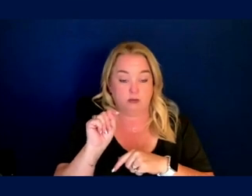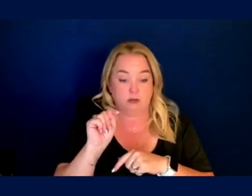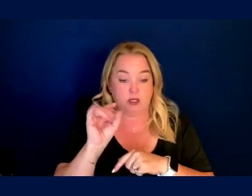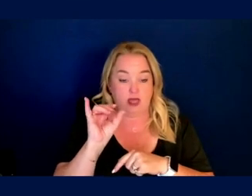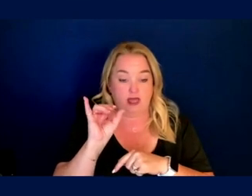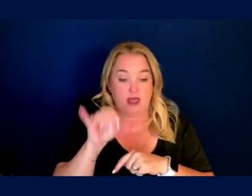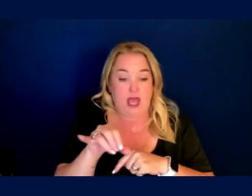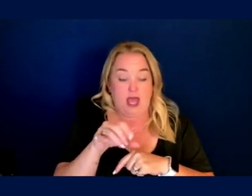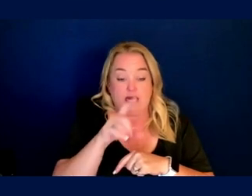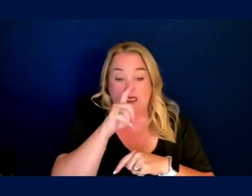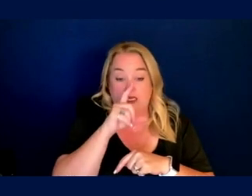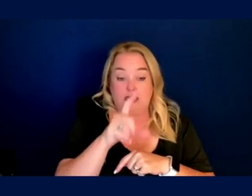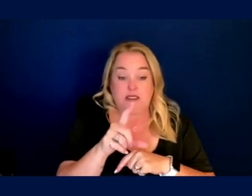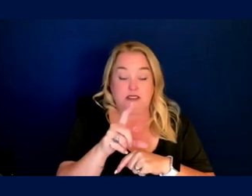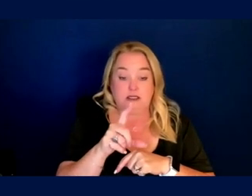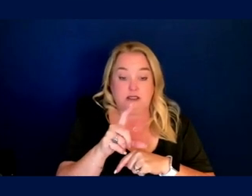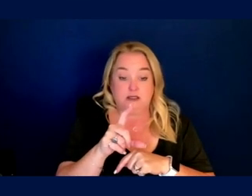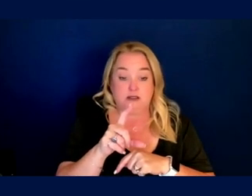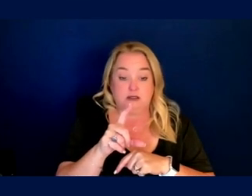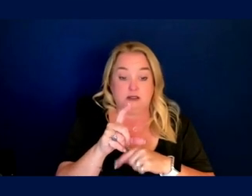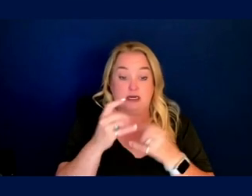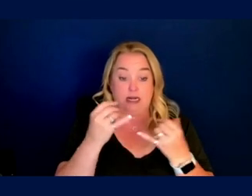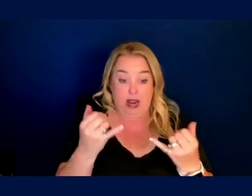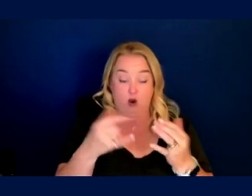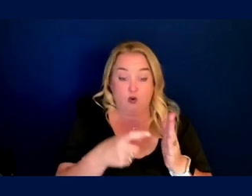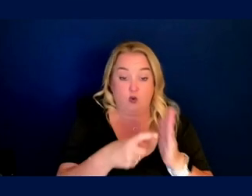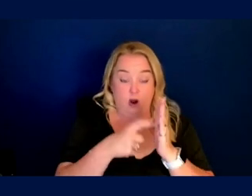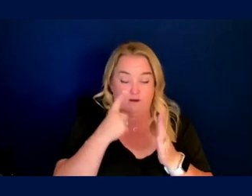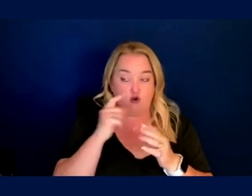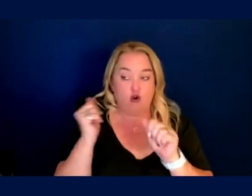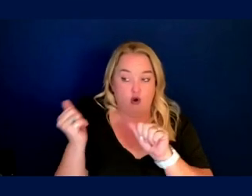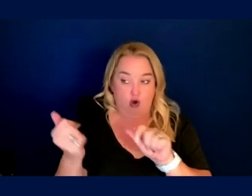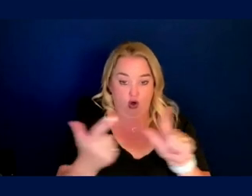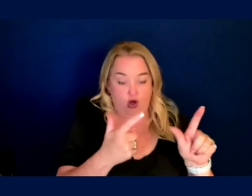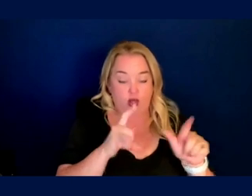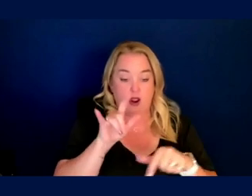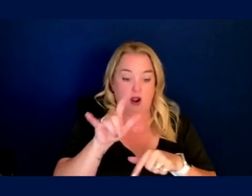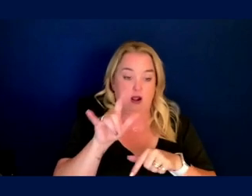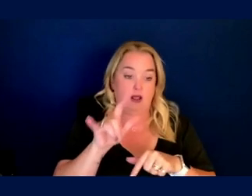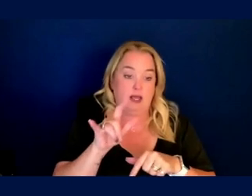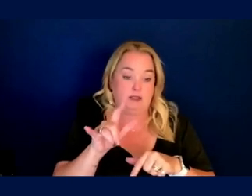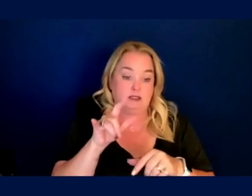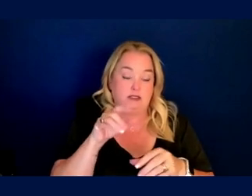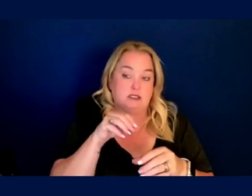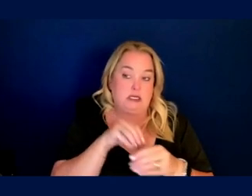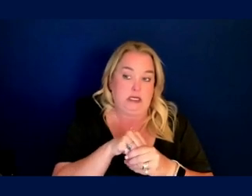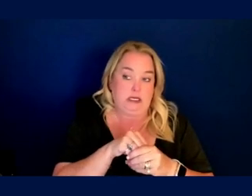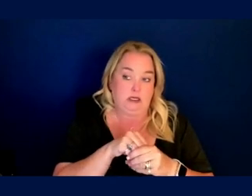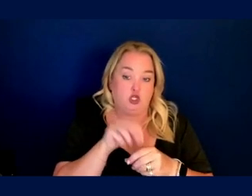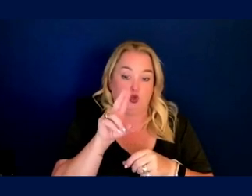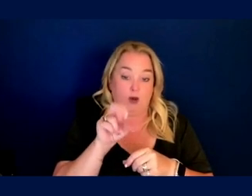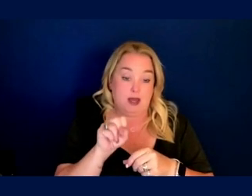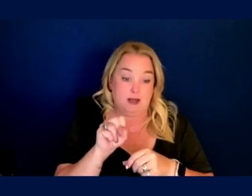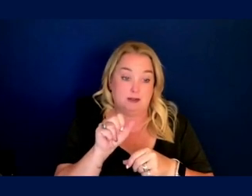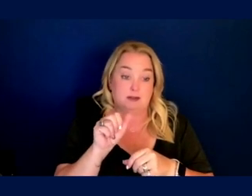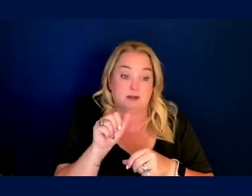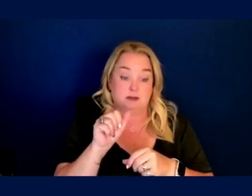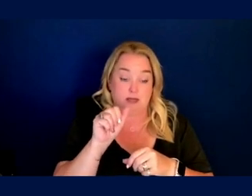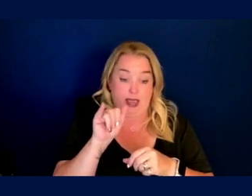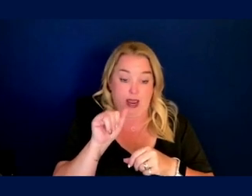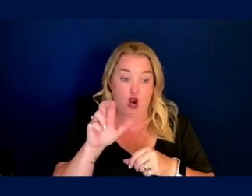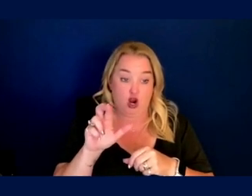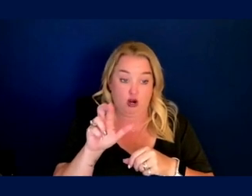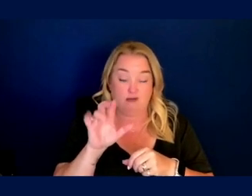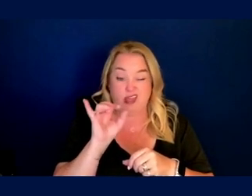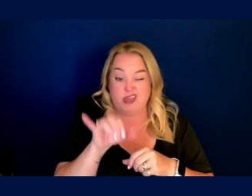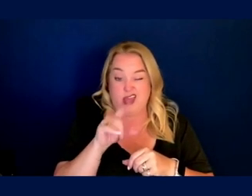aircraft, civilian aircraft, and now will be a requirement for all aircraft operating, I believe, U.S. airspace. There's a